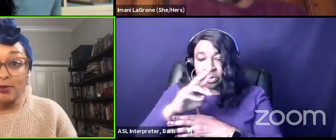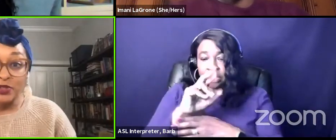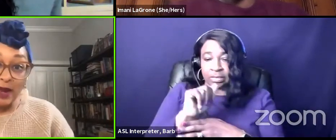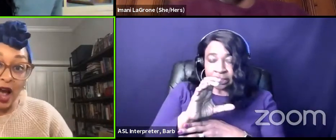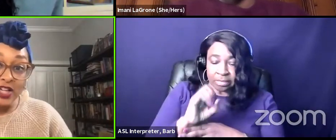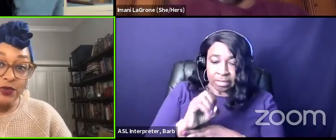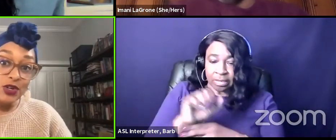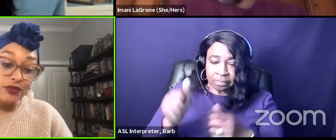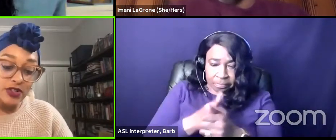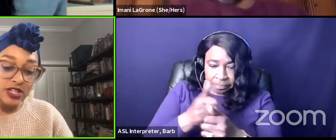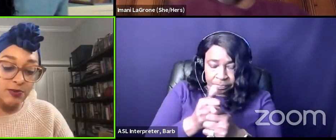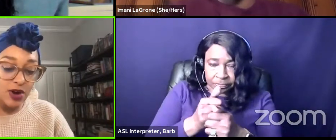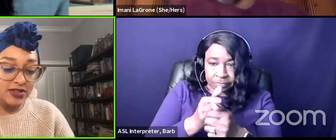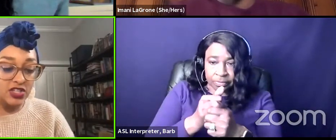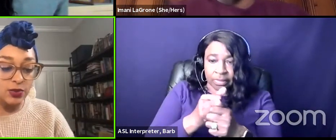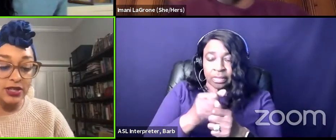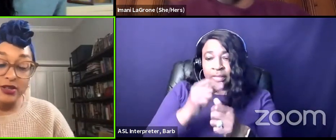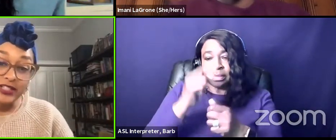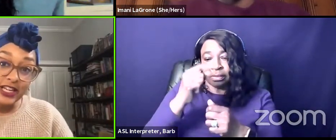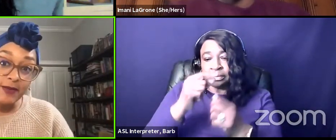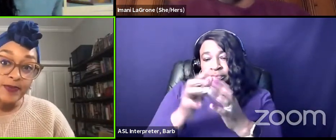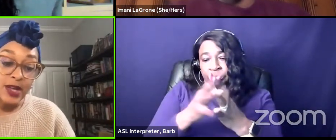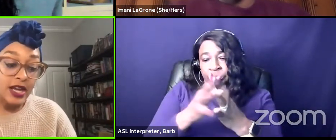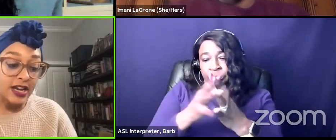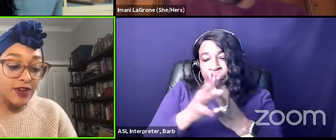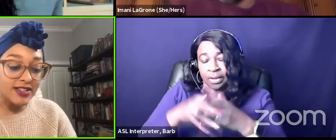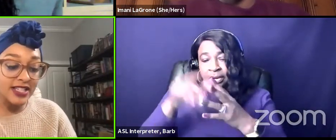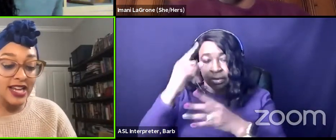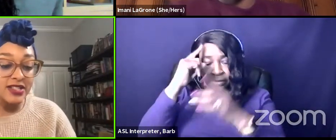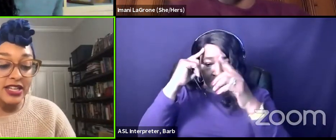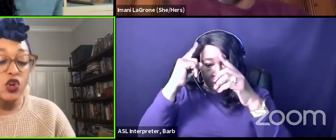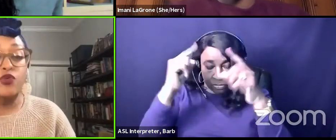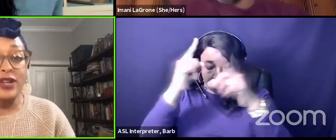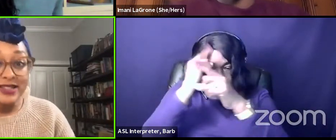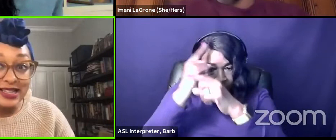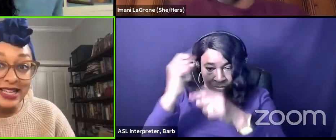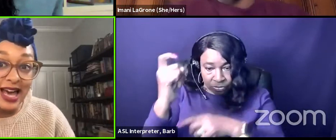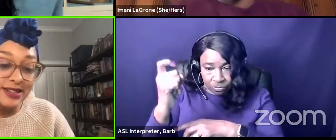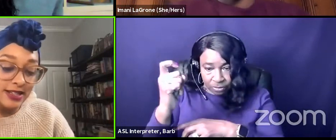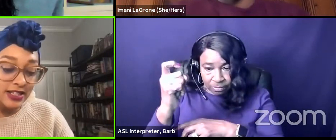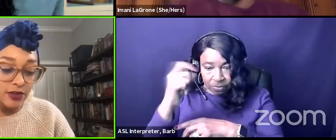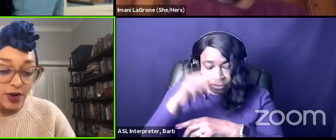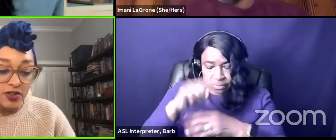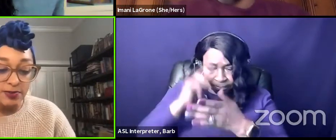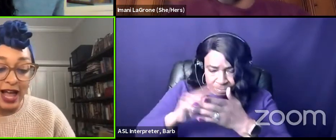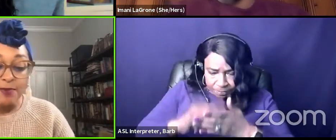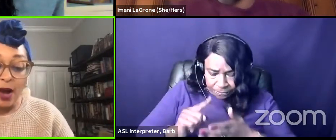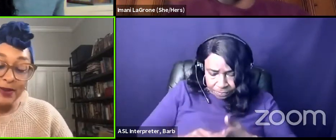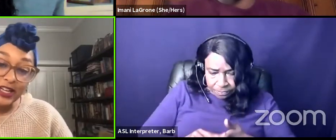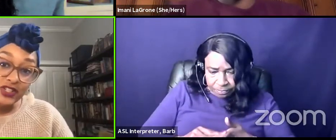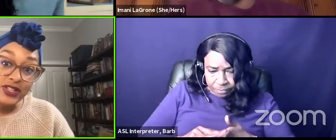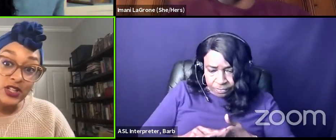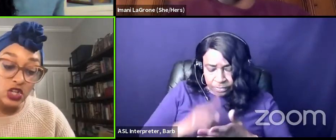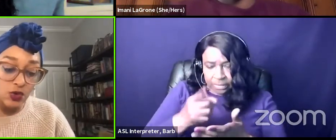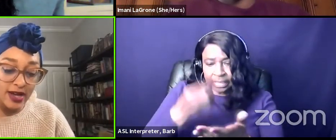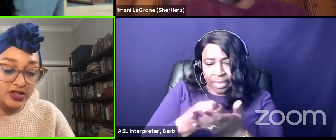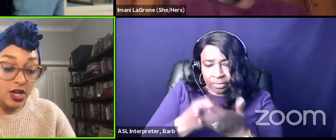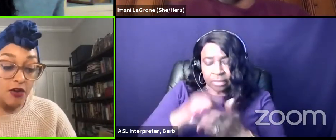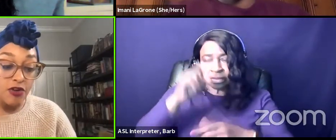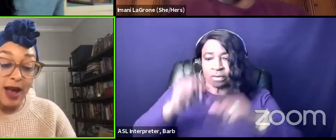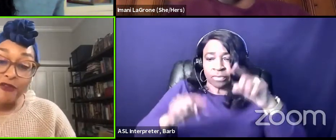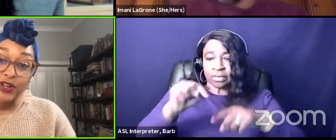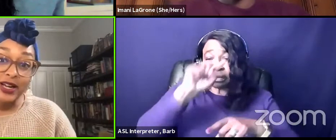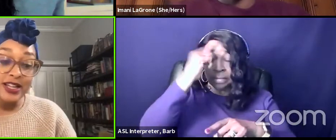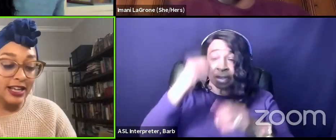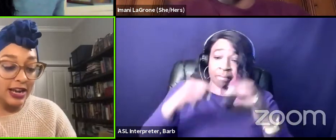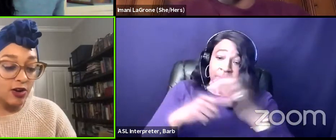which is published by oxford university press in 2013 investigates the increasingly ethnically diverse black populations in the u.s